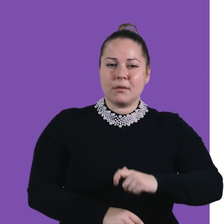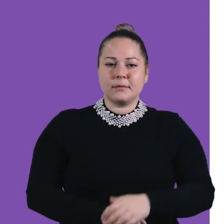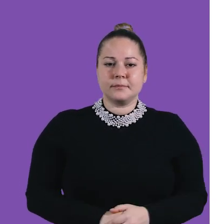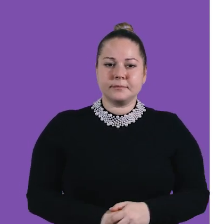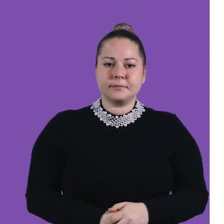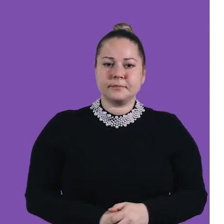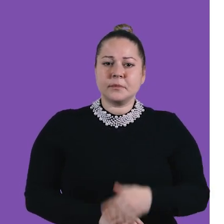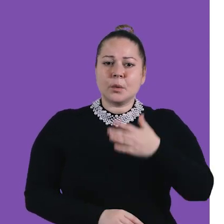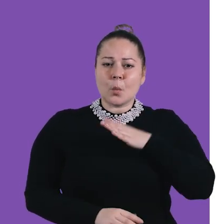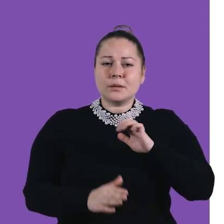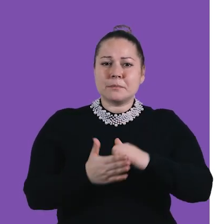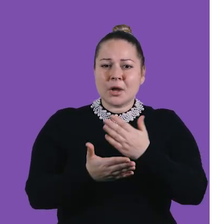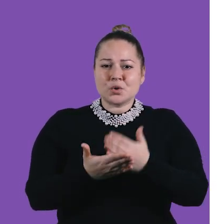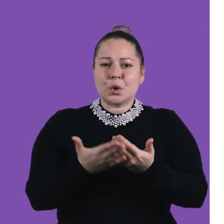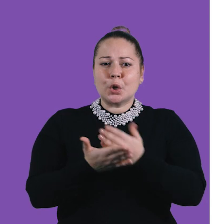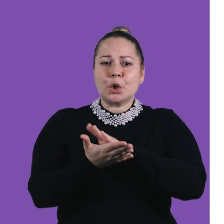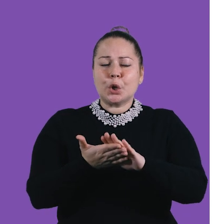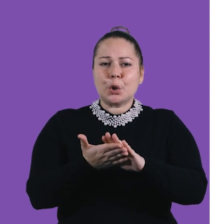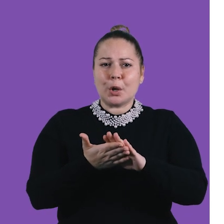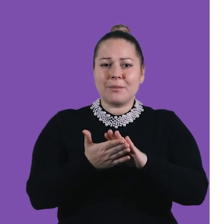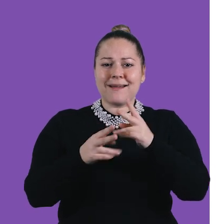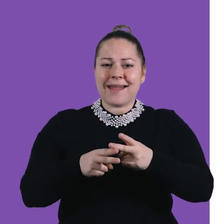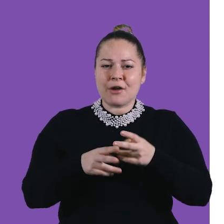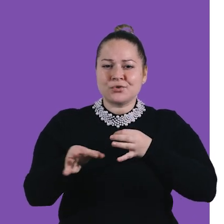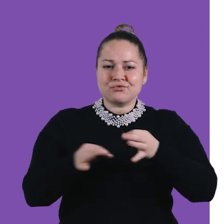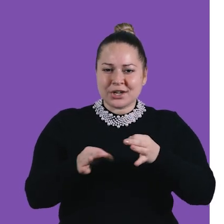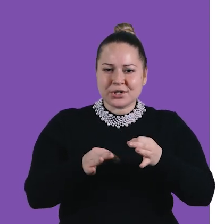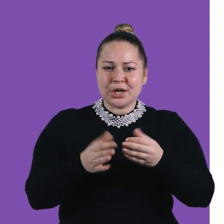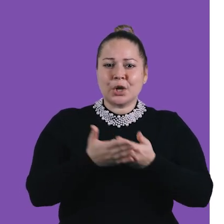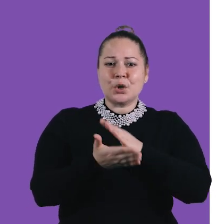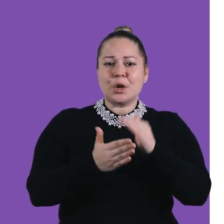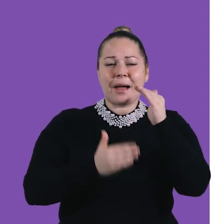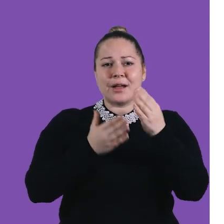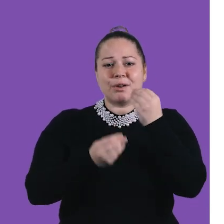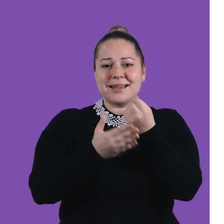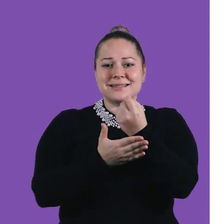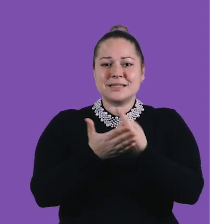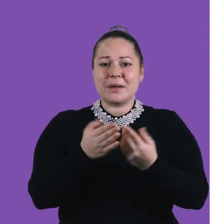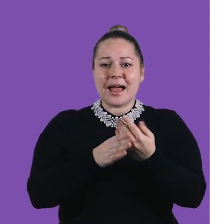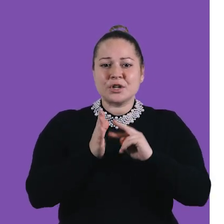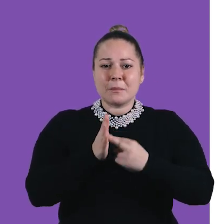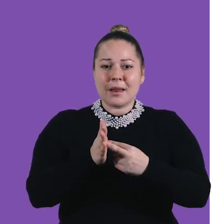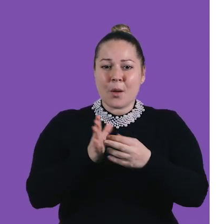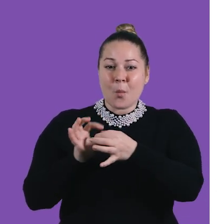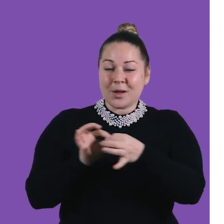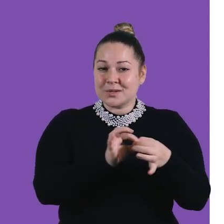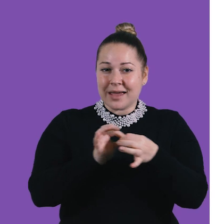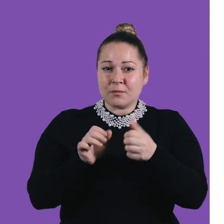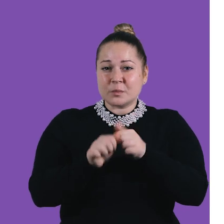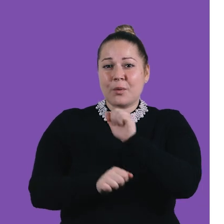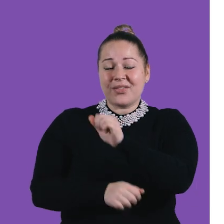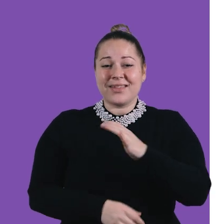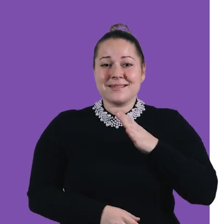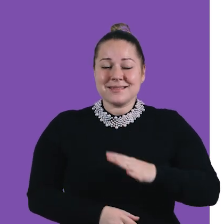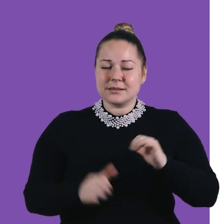We want to make sure that the Newham Carers Strategy and the Newham Adult Learning Disability Action Plan work together to support their